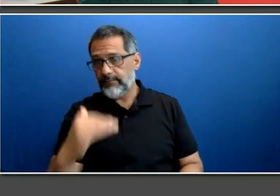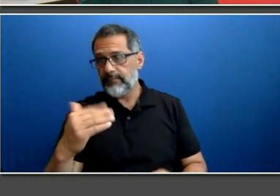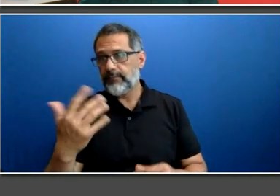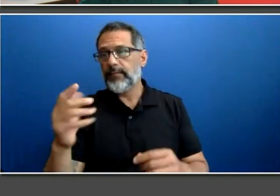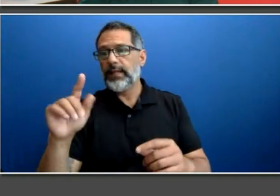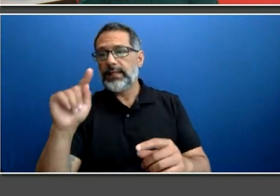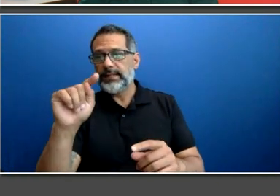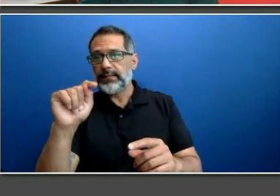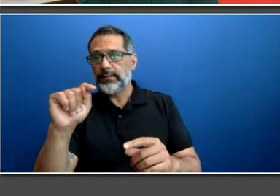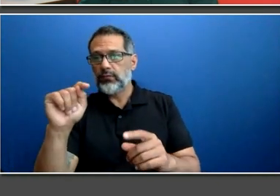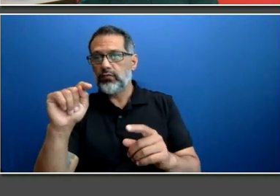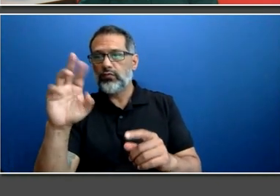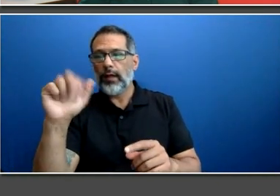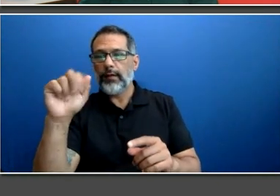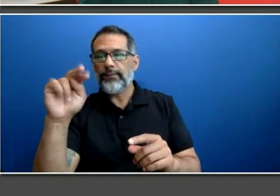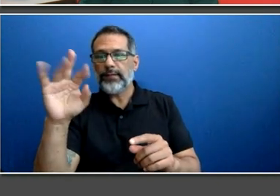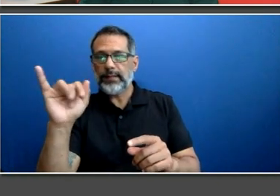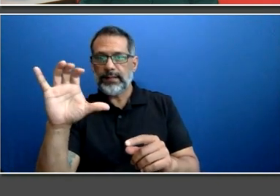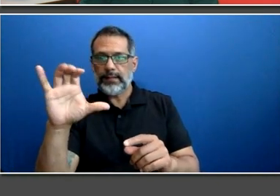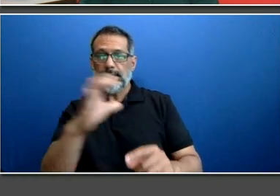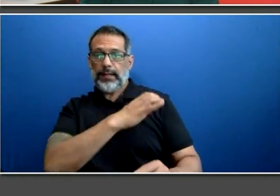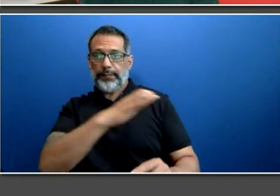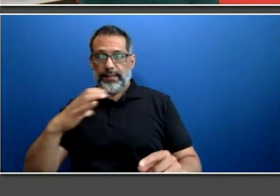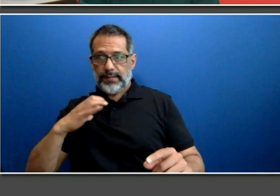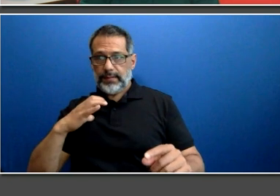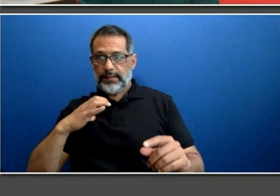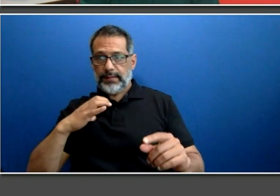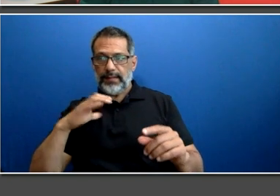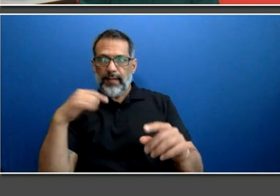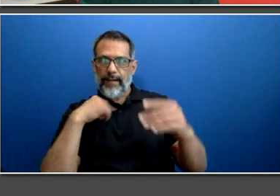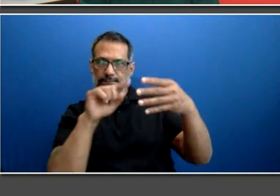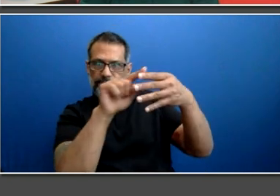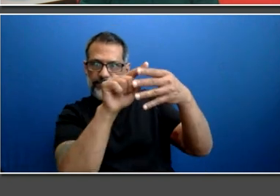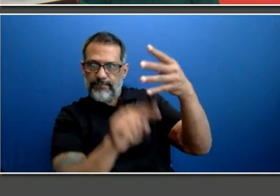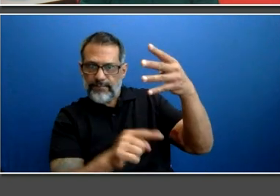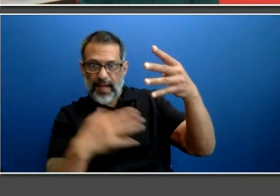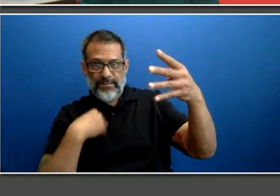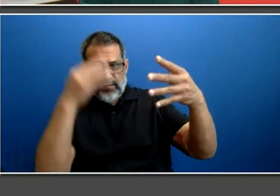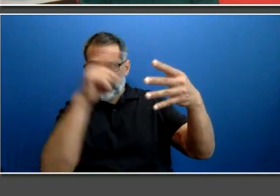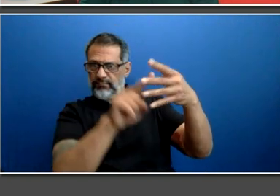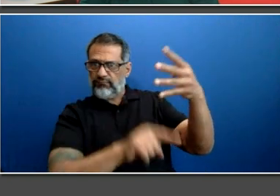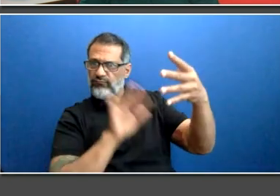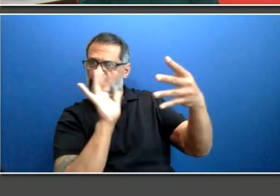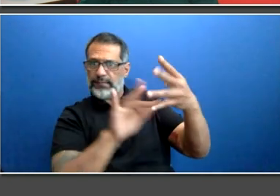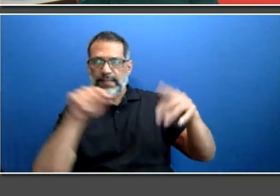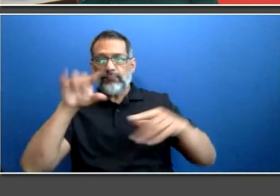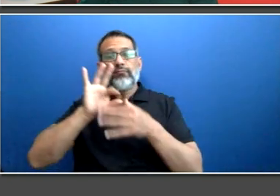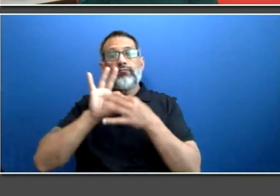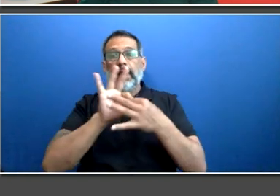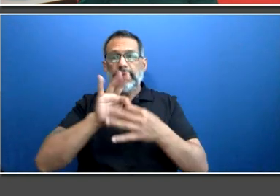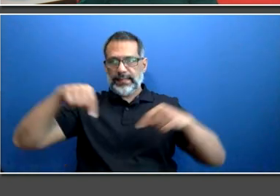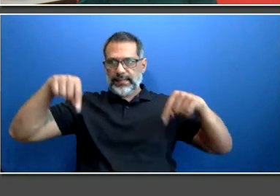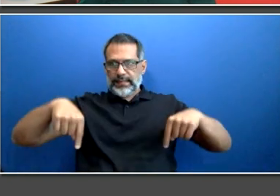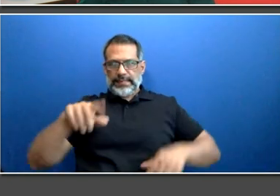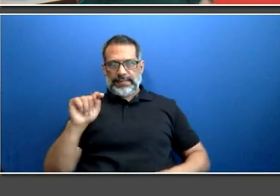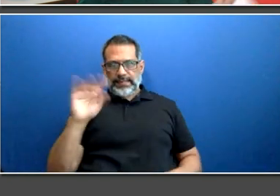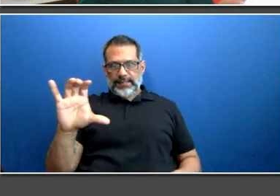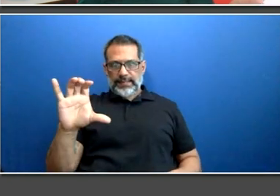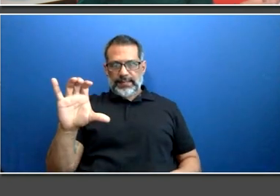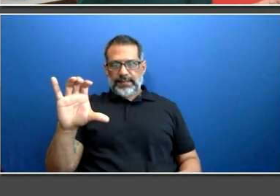employees and current initiatives at our organization. This information will be provided again at the end of the session.